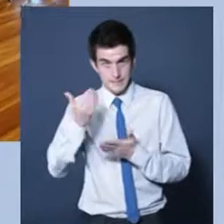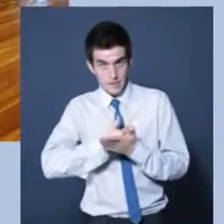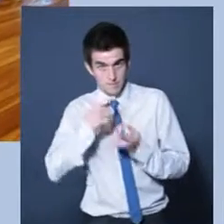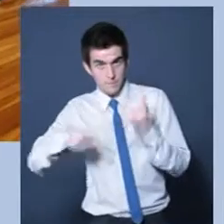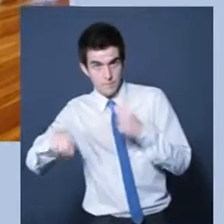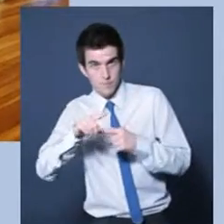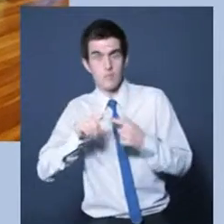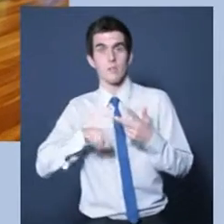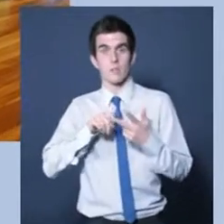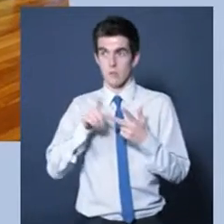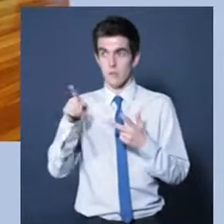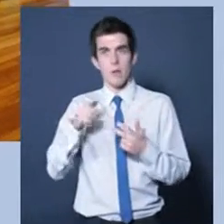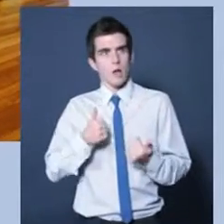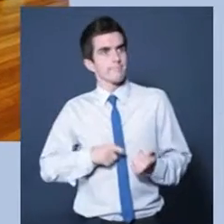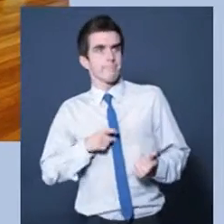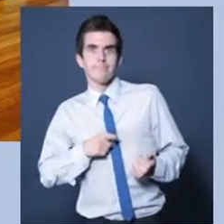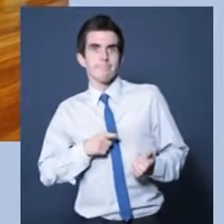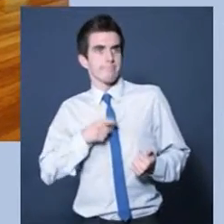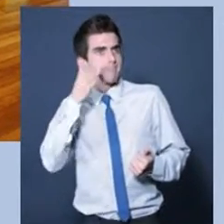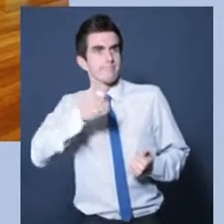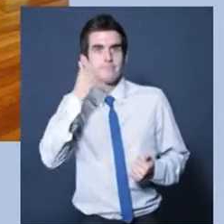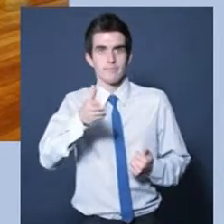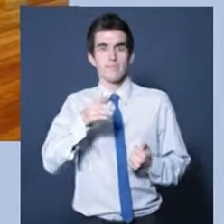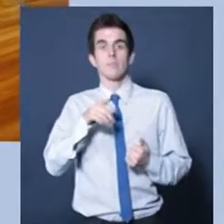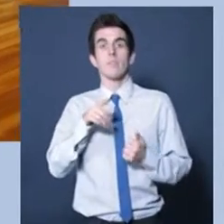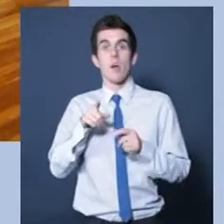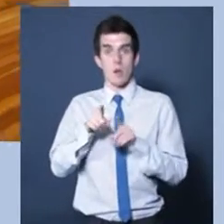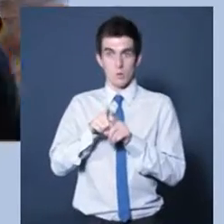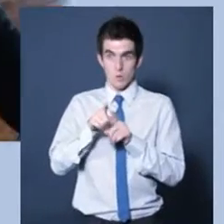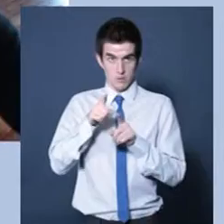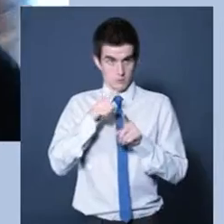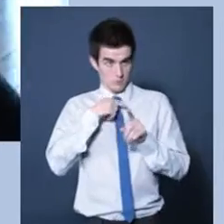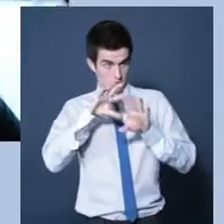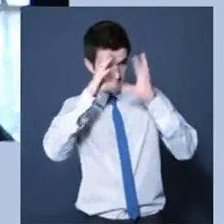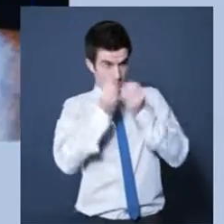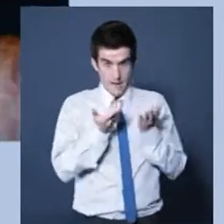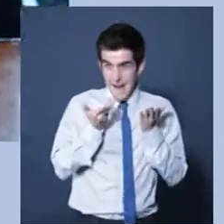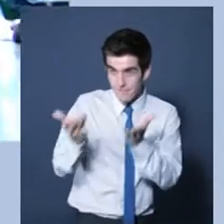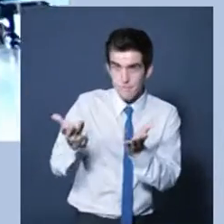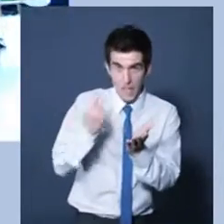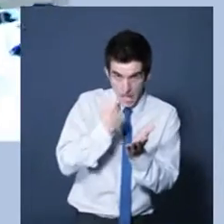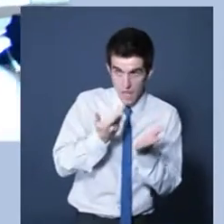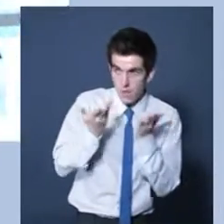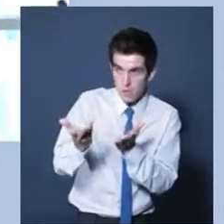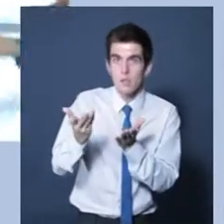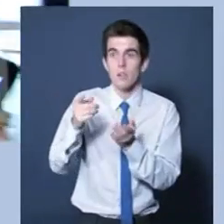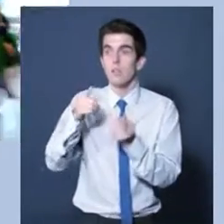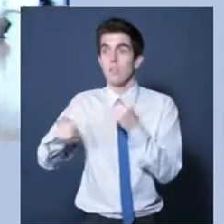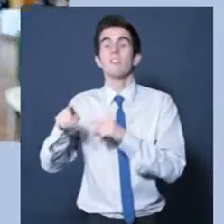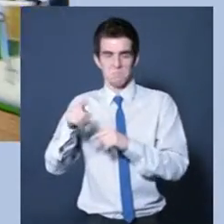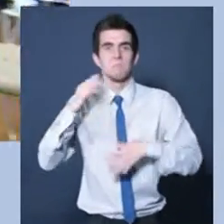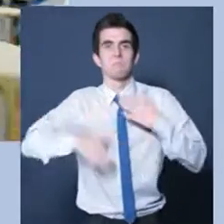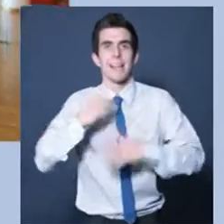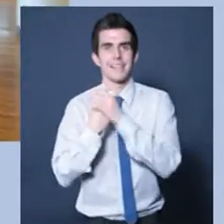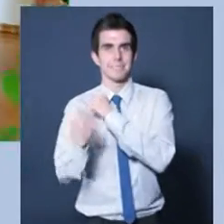it safely. They should be able to also use it with dignity. But importantly, we try to ensure that wherever possible, people